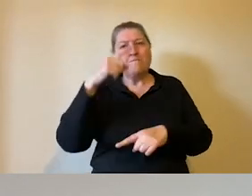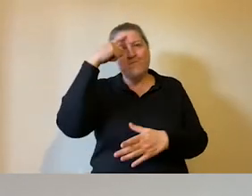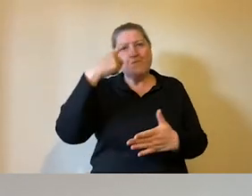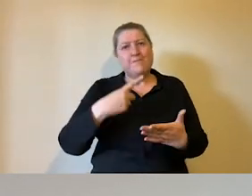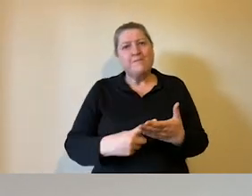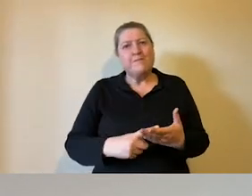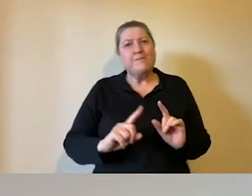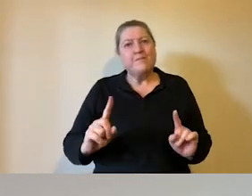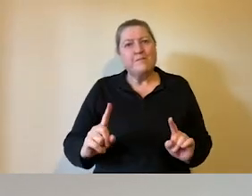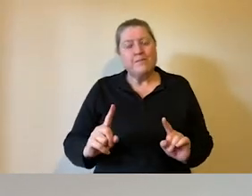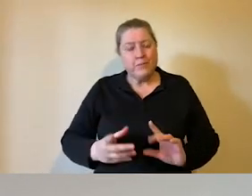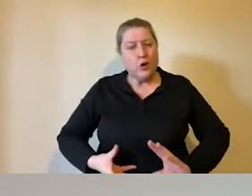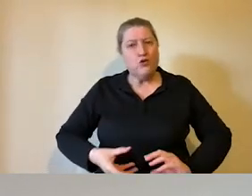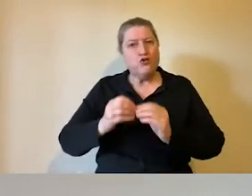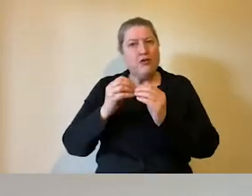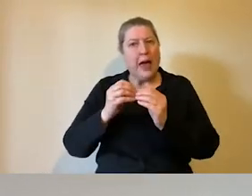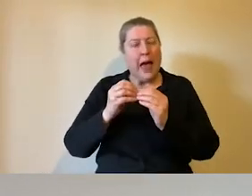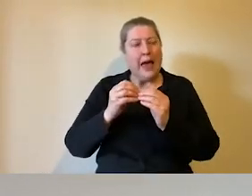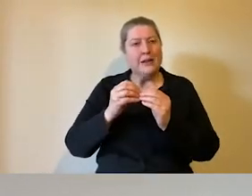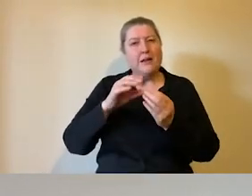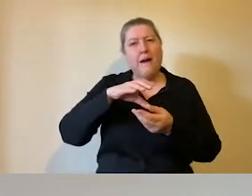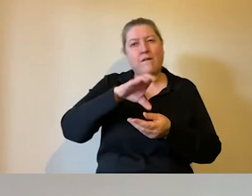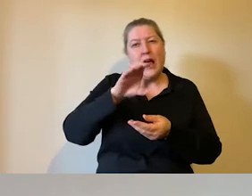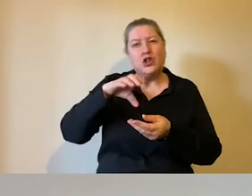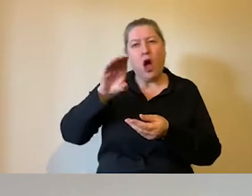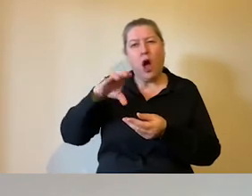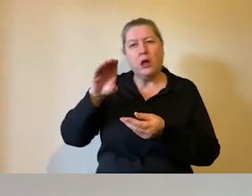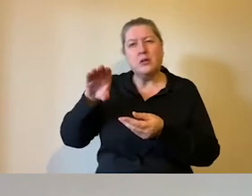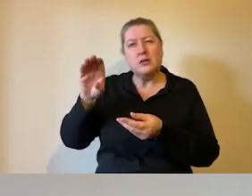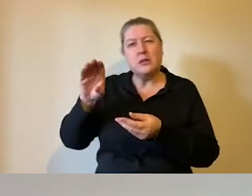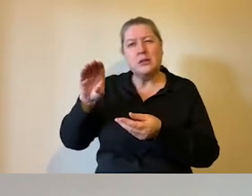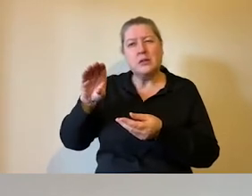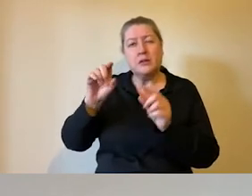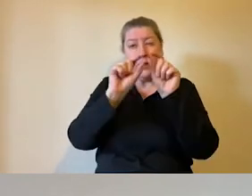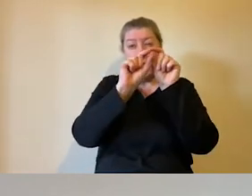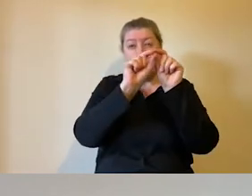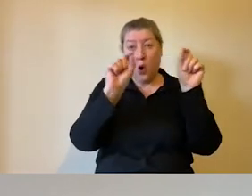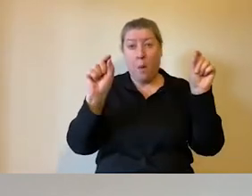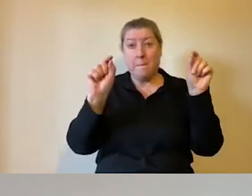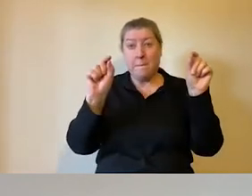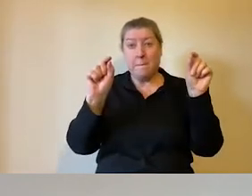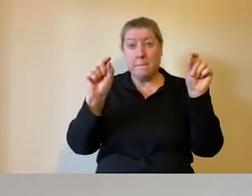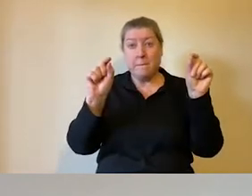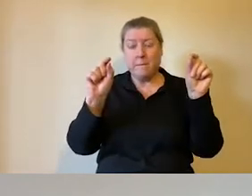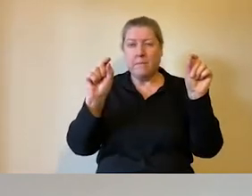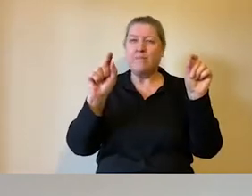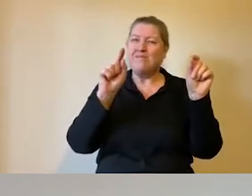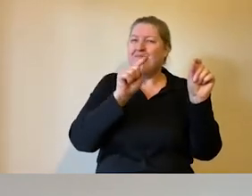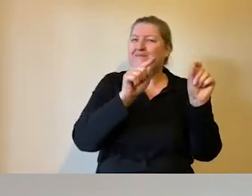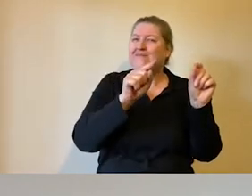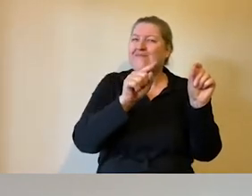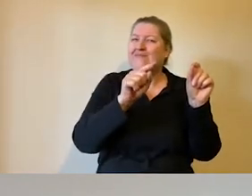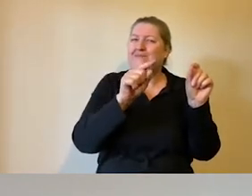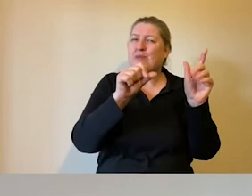was to create a set of flashcards, a at the top of which was an issue that we